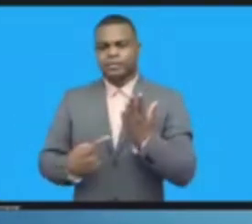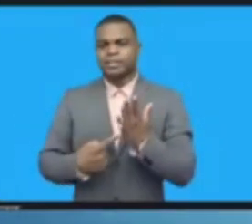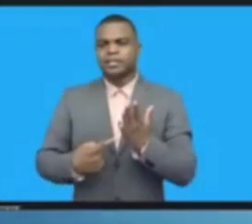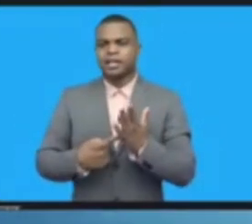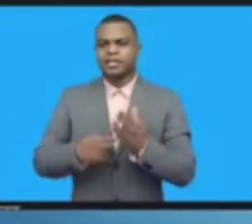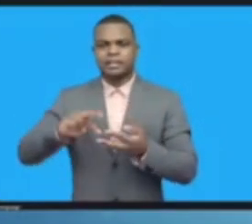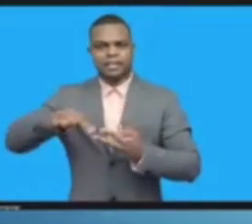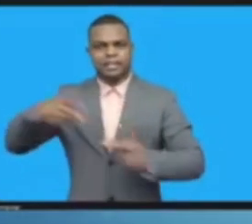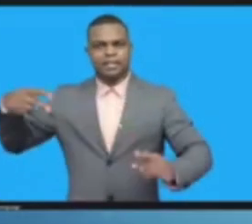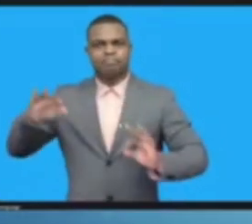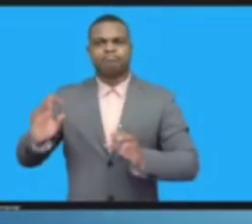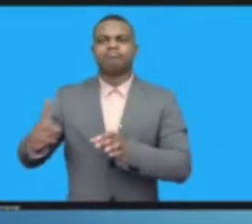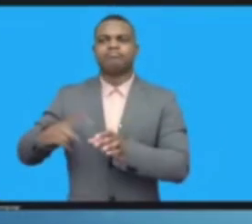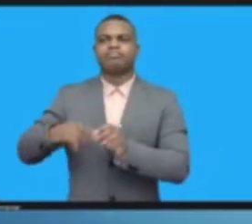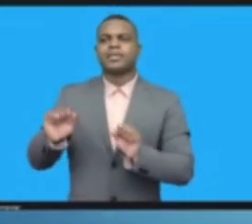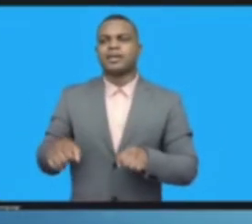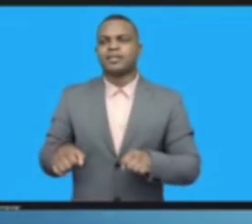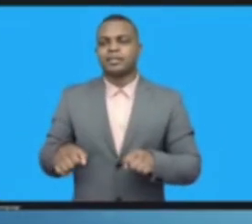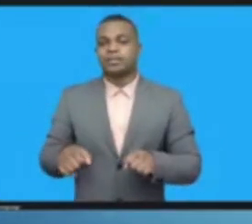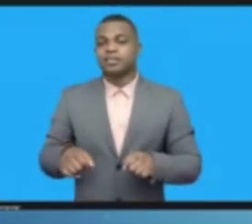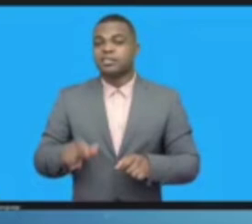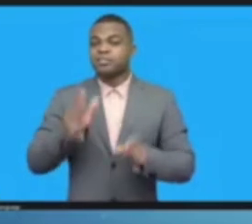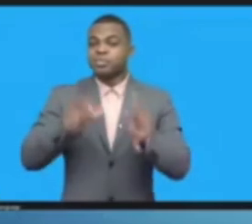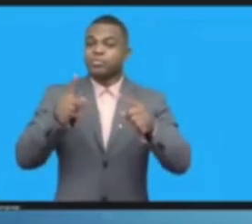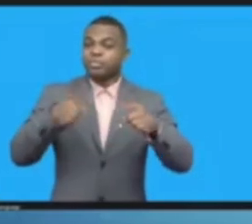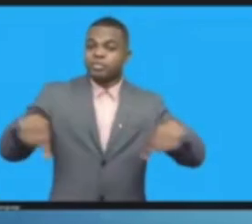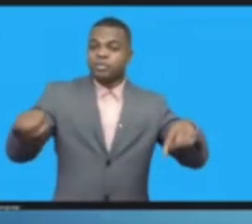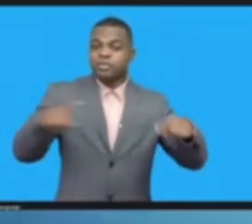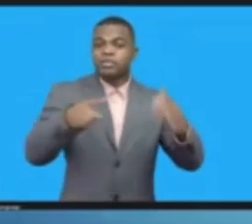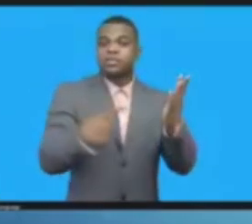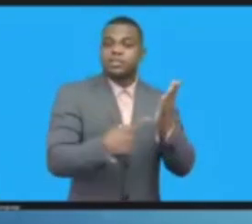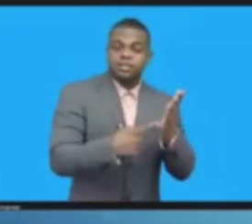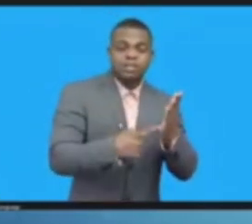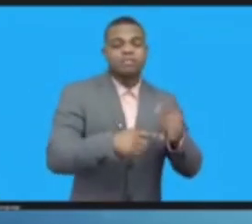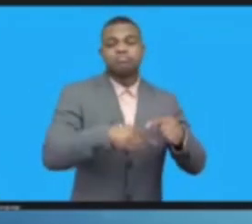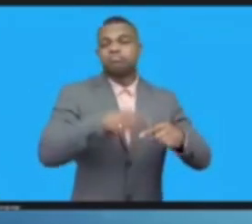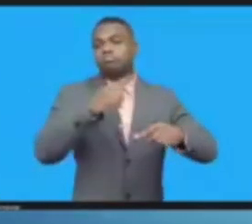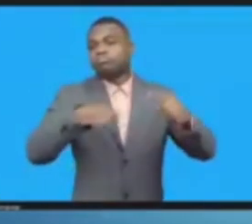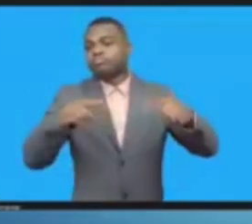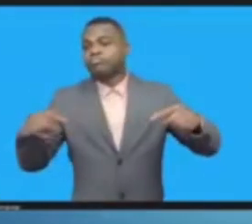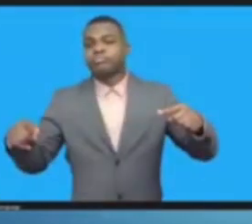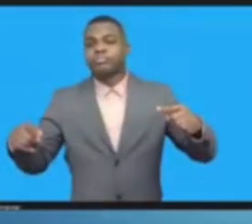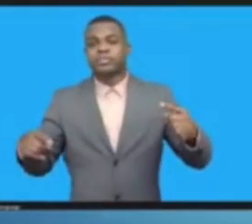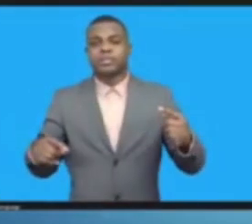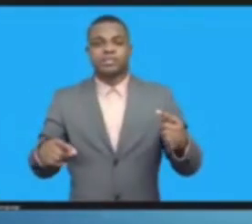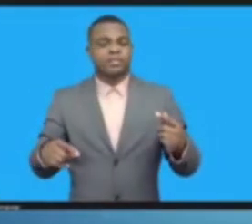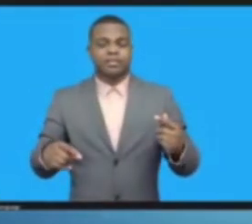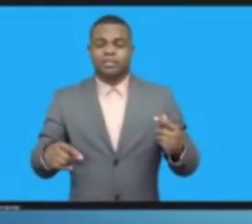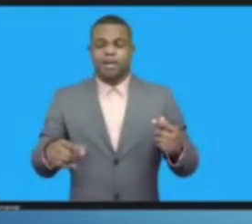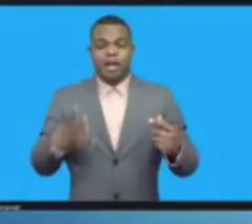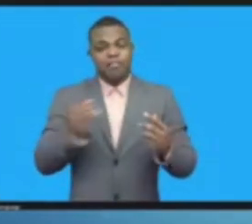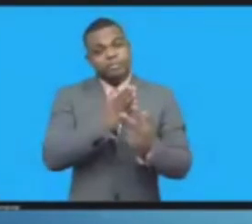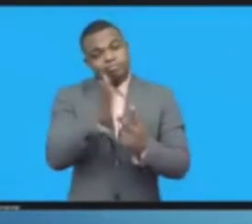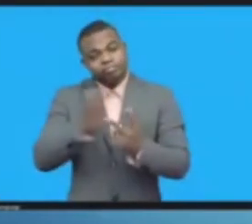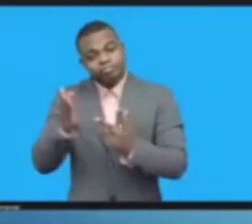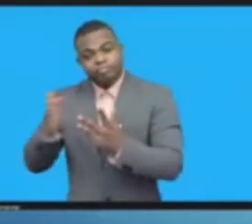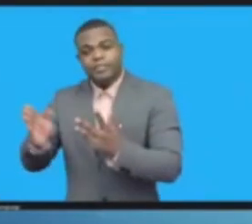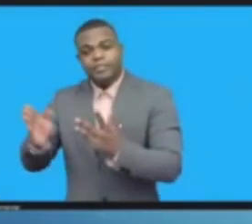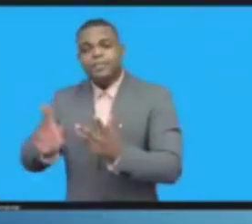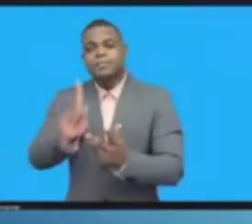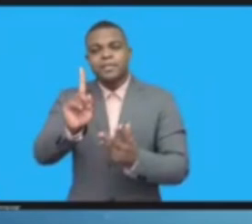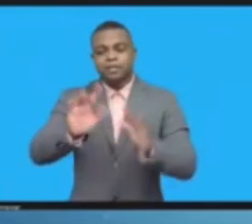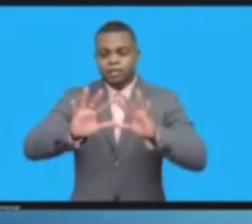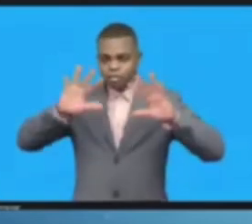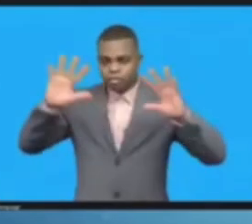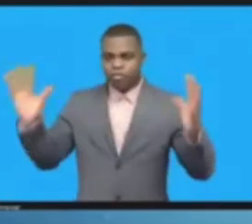geographical borders whatsoever. And there's no single group or government or company that actually controls this.